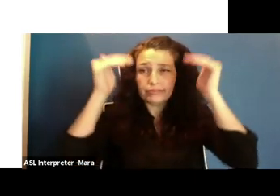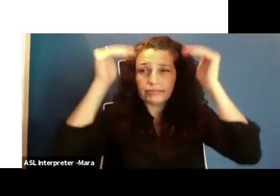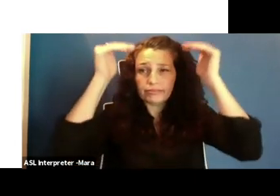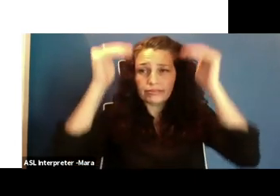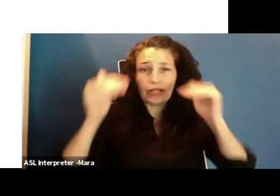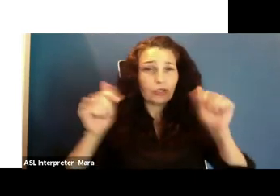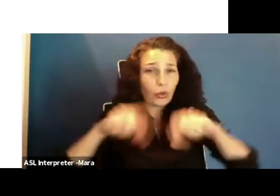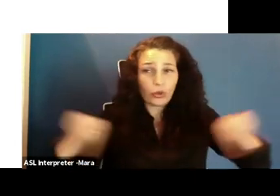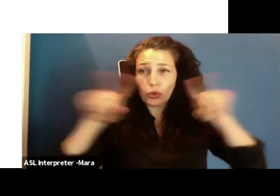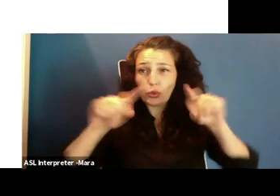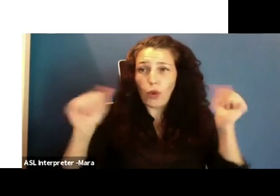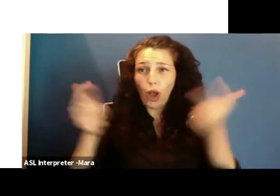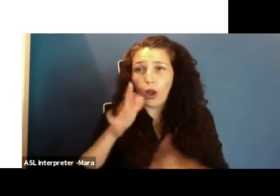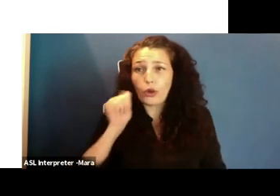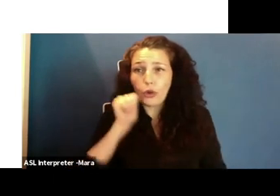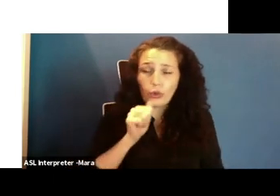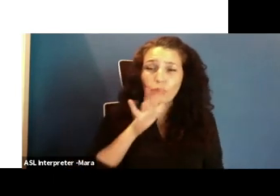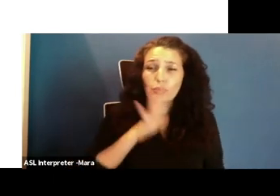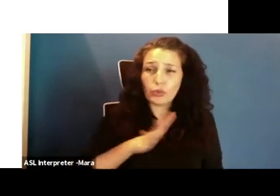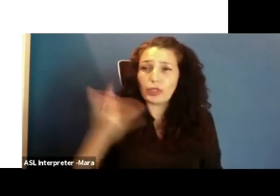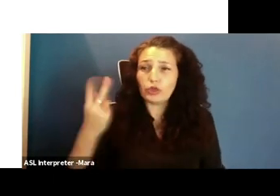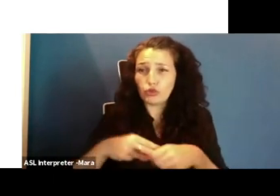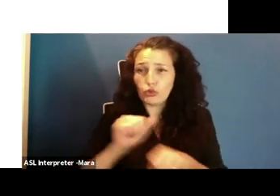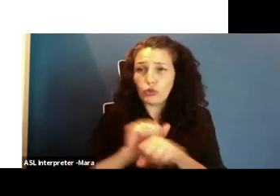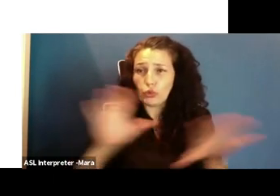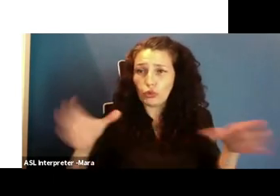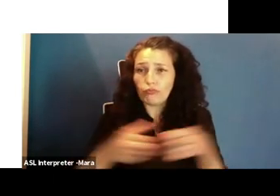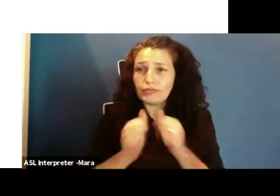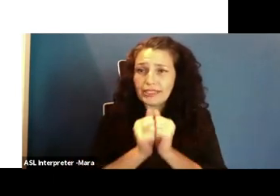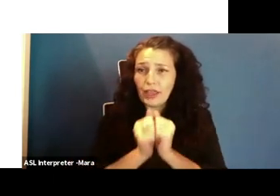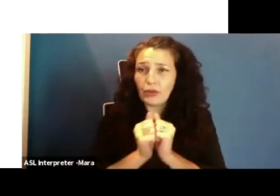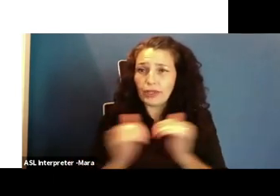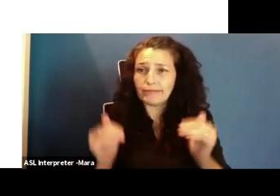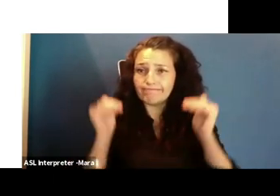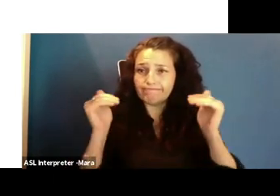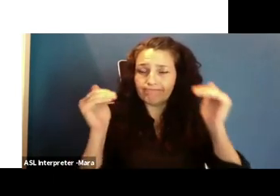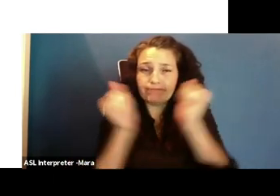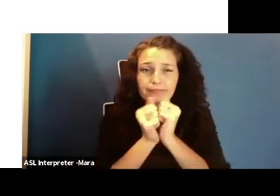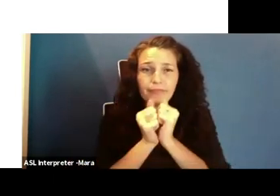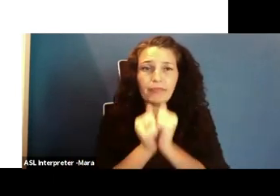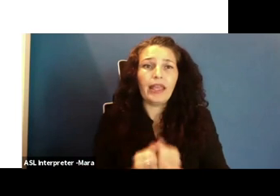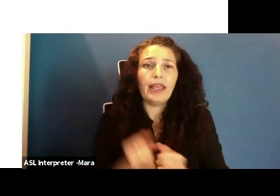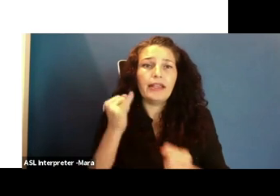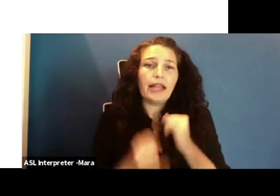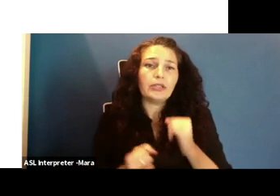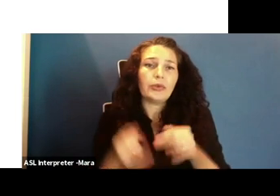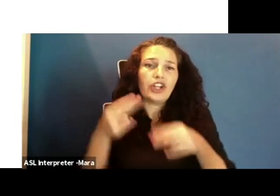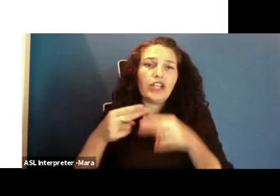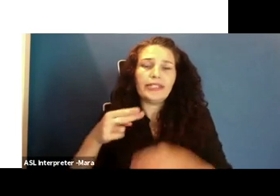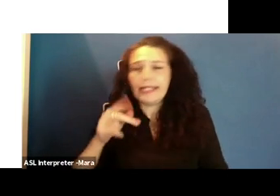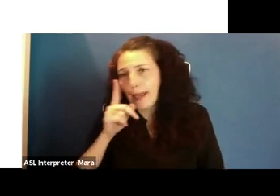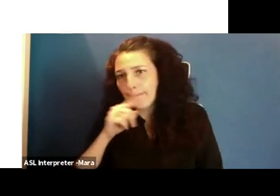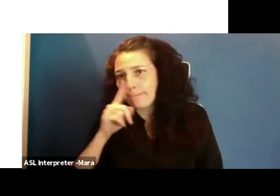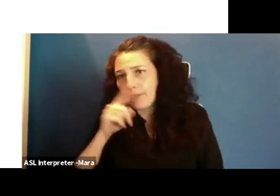the last thing is imposter syndrome. So that's sometimes when we feel like maybe we don't belong, even though